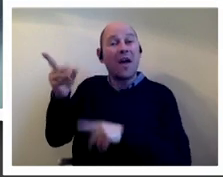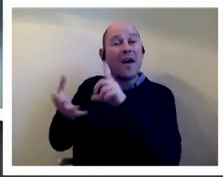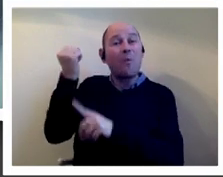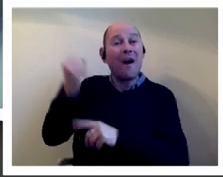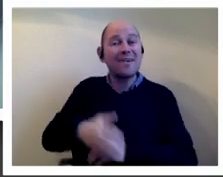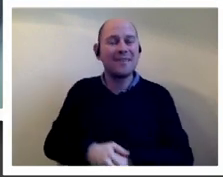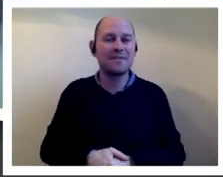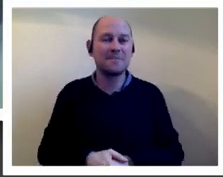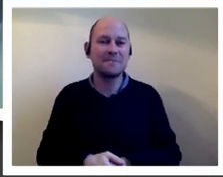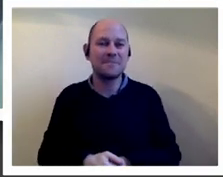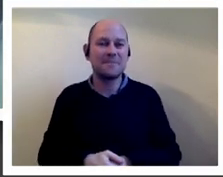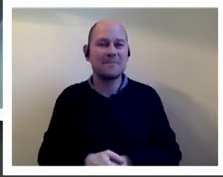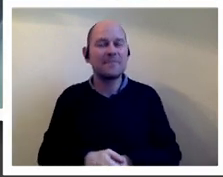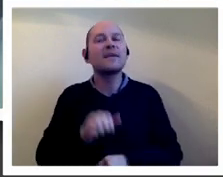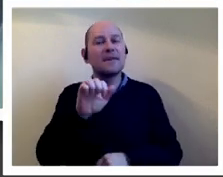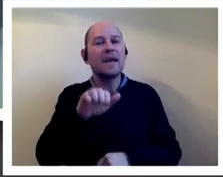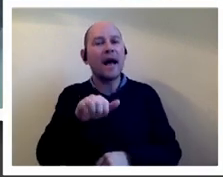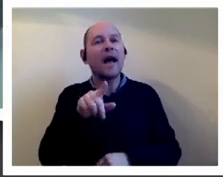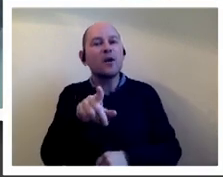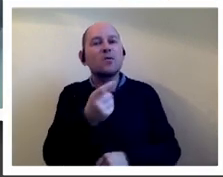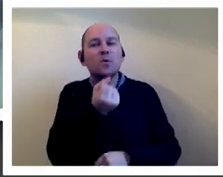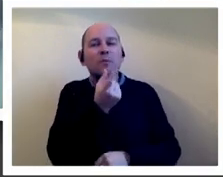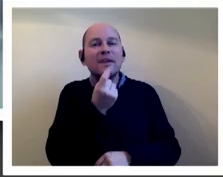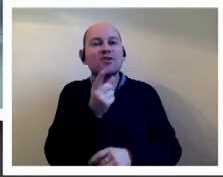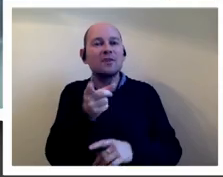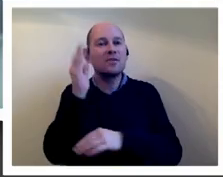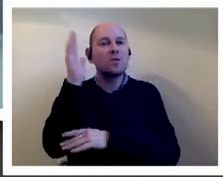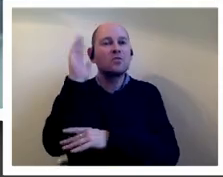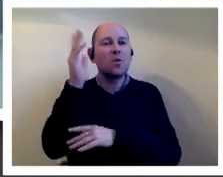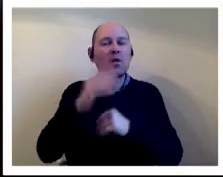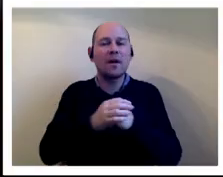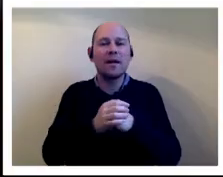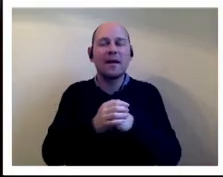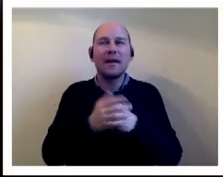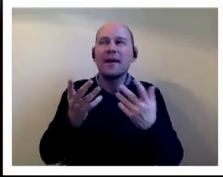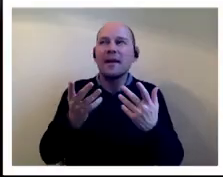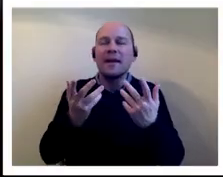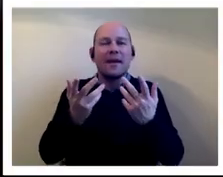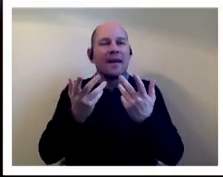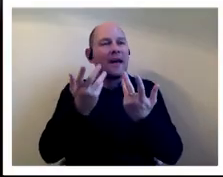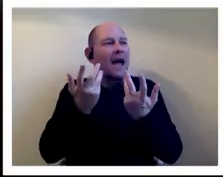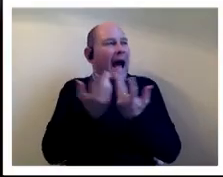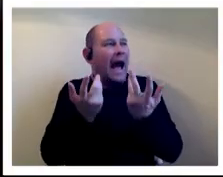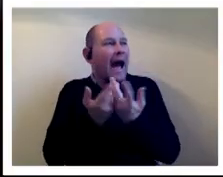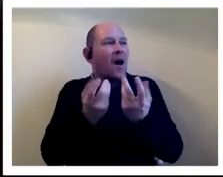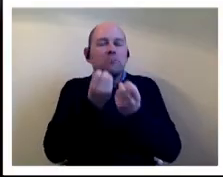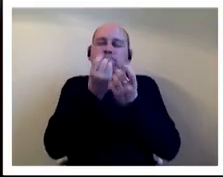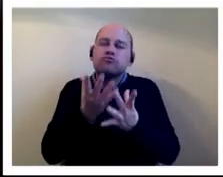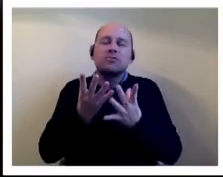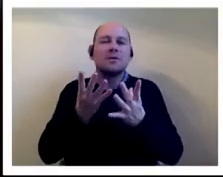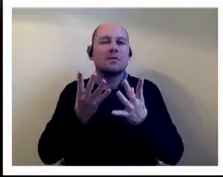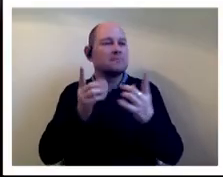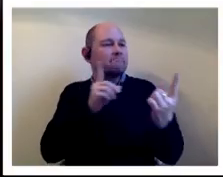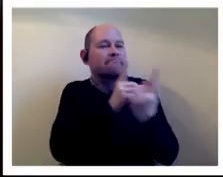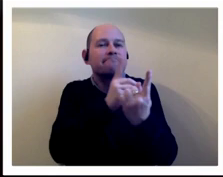like you mentioned in your talk the sort of the serendipity of meeting people forming alliances forming relationships